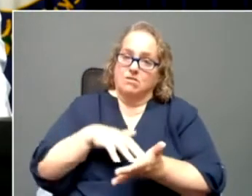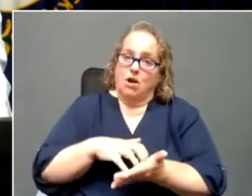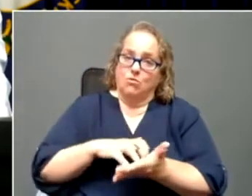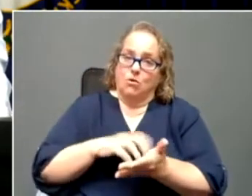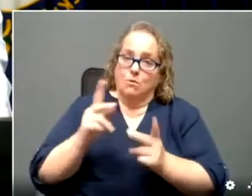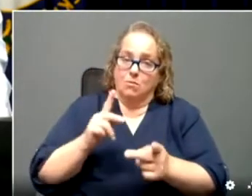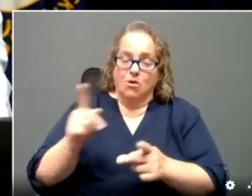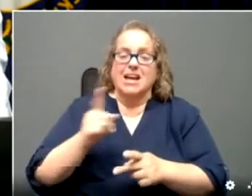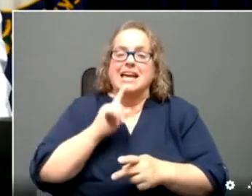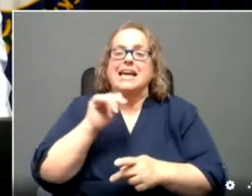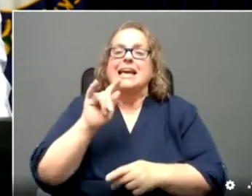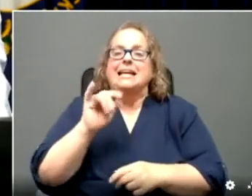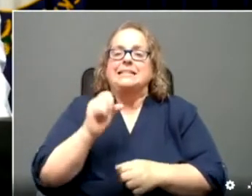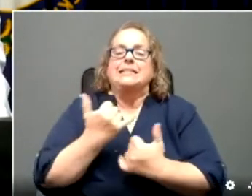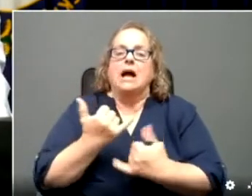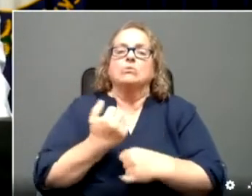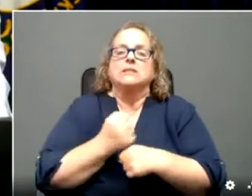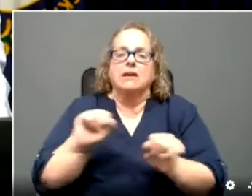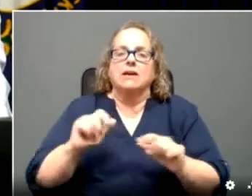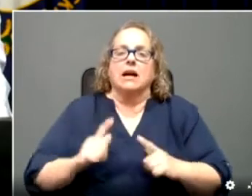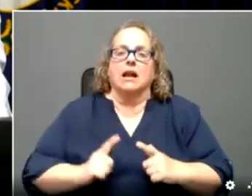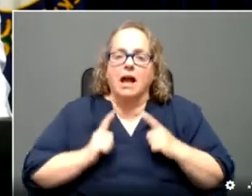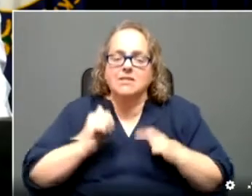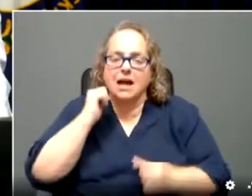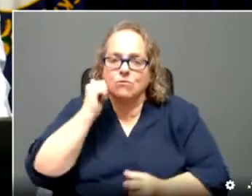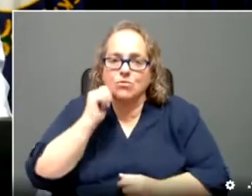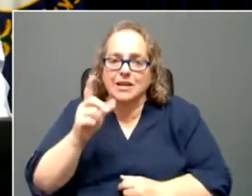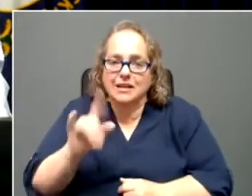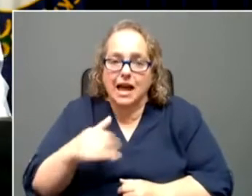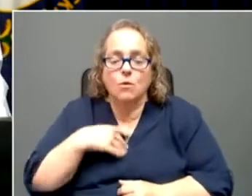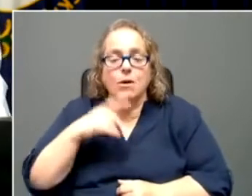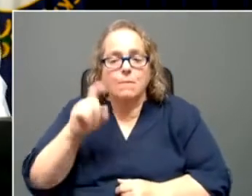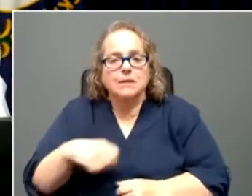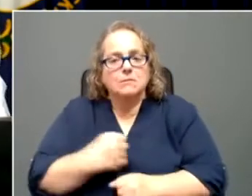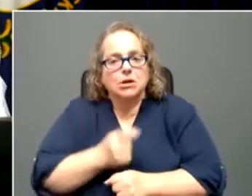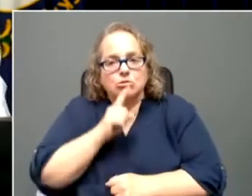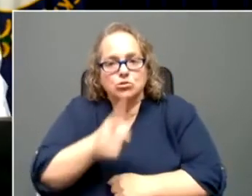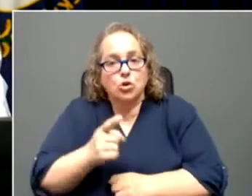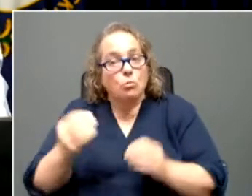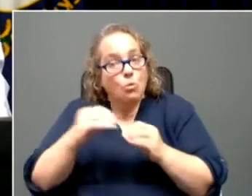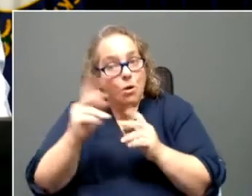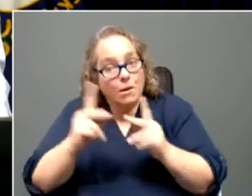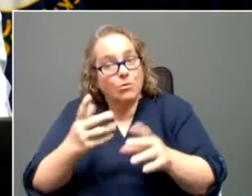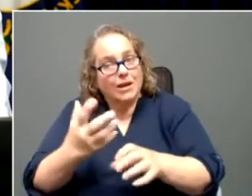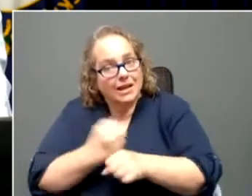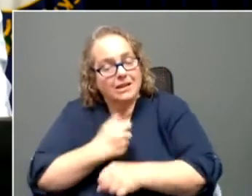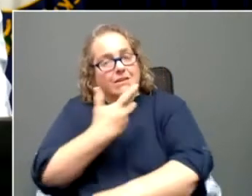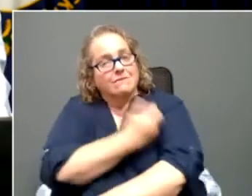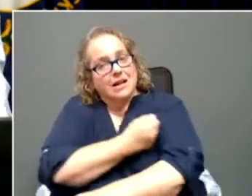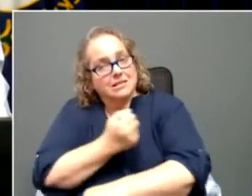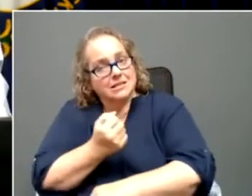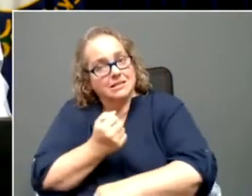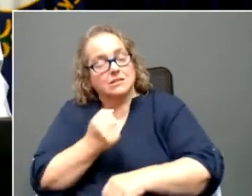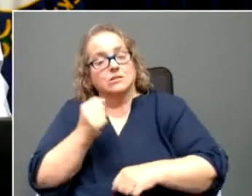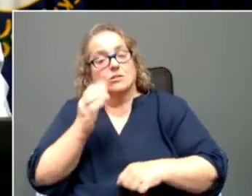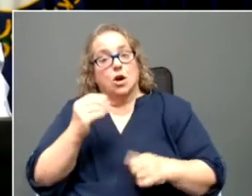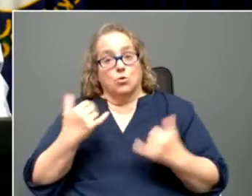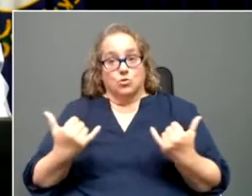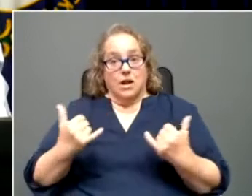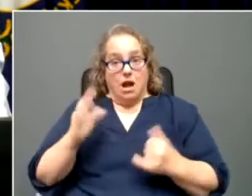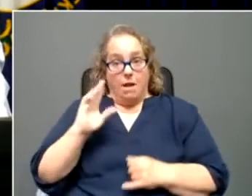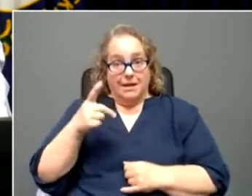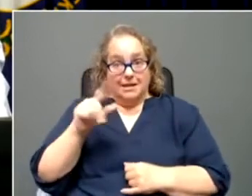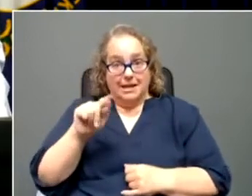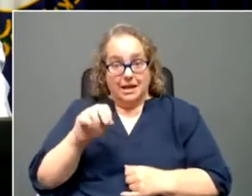lives every single day and we gotta make sure more people get them. So today's update, uh, we now have two